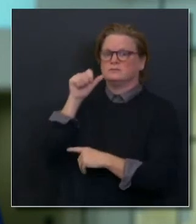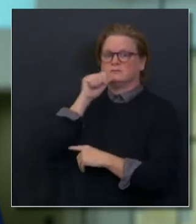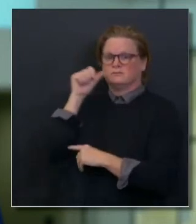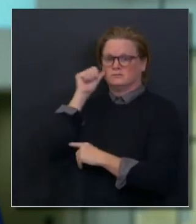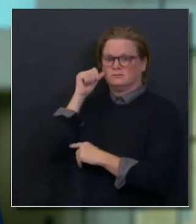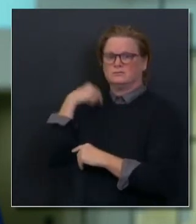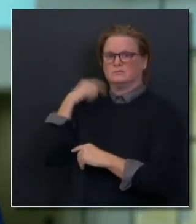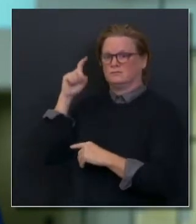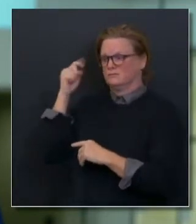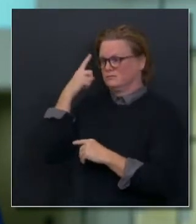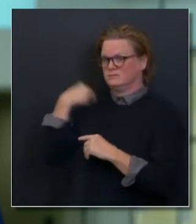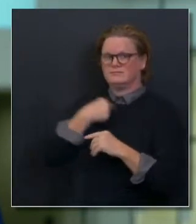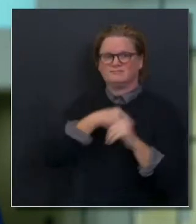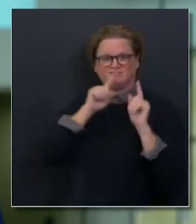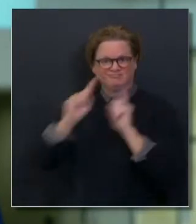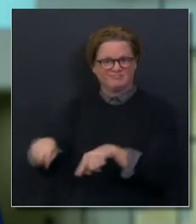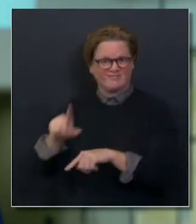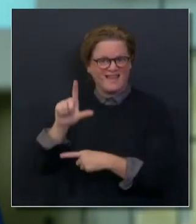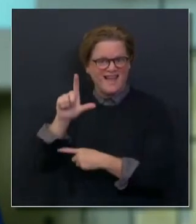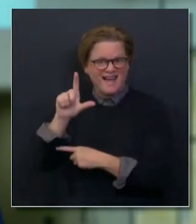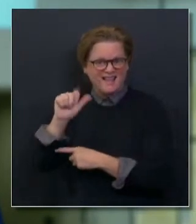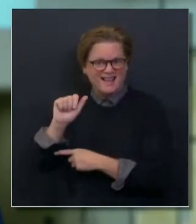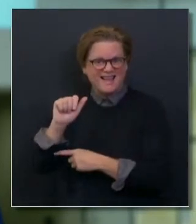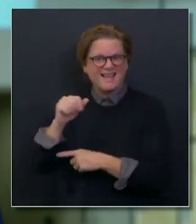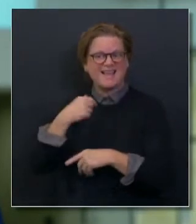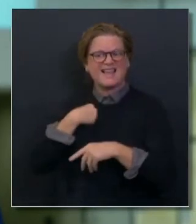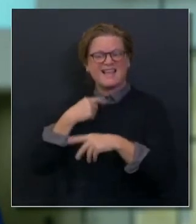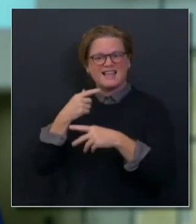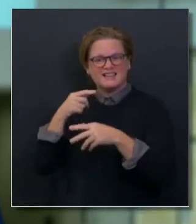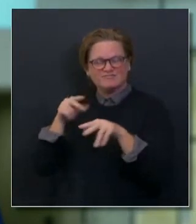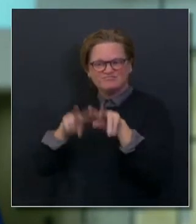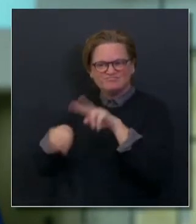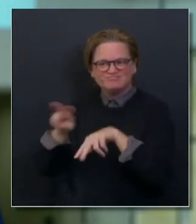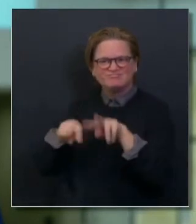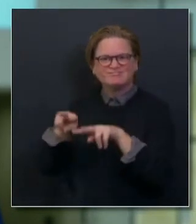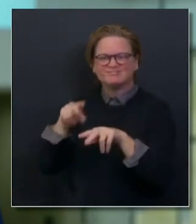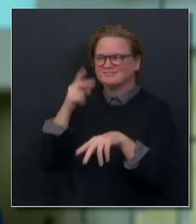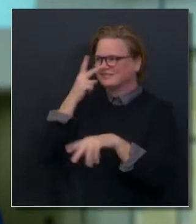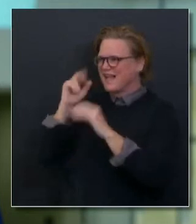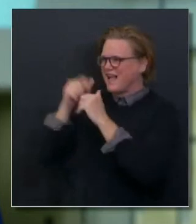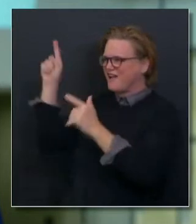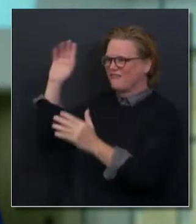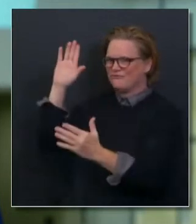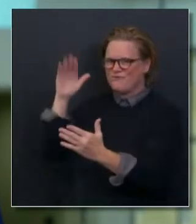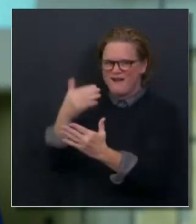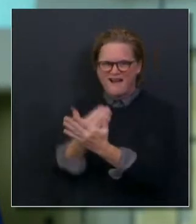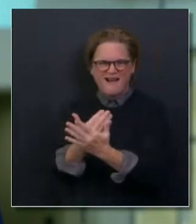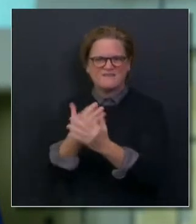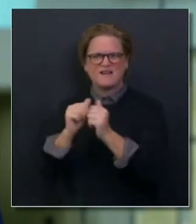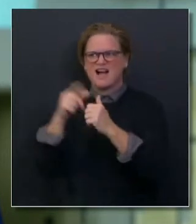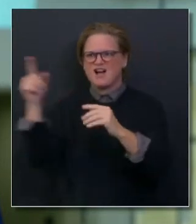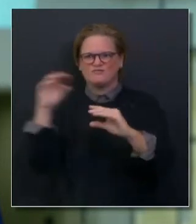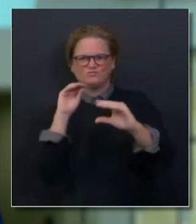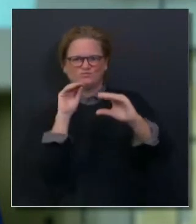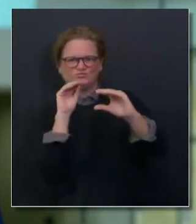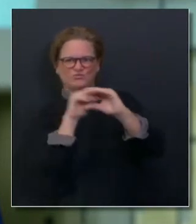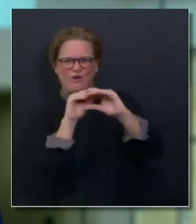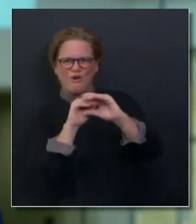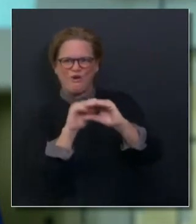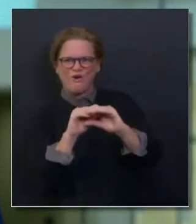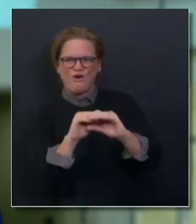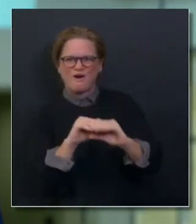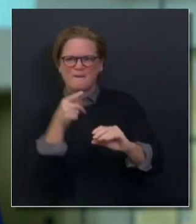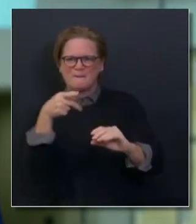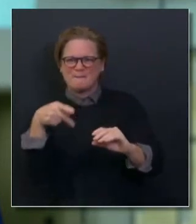time. So as those doses arrive to the facilities, it takes a few hours to settle them into the storage, thaw the